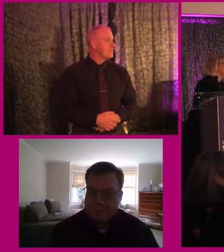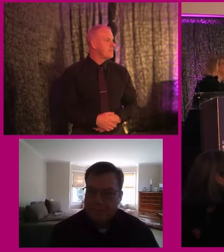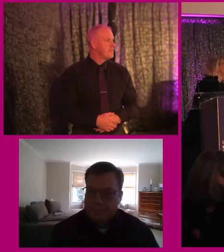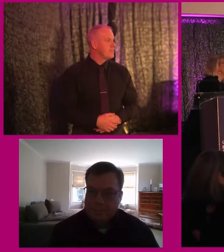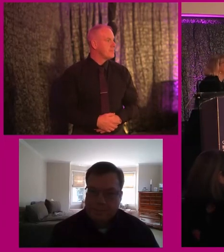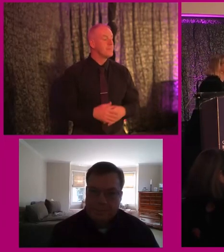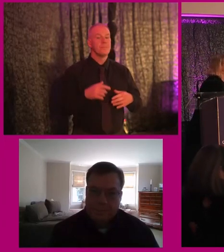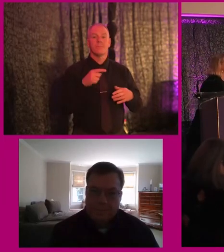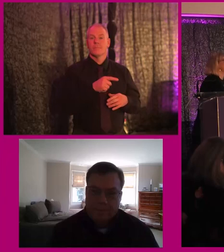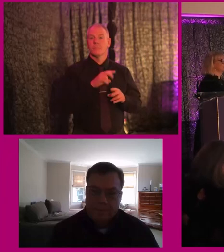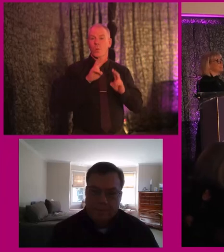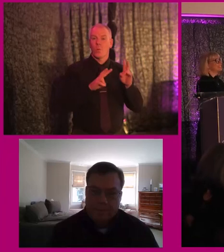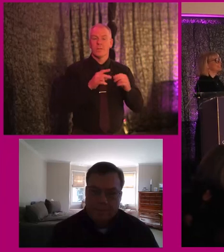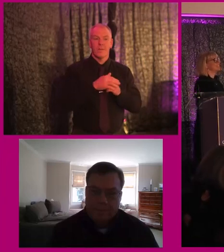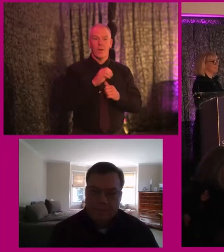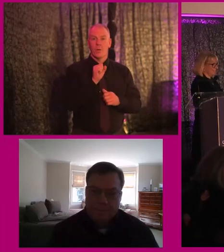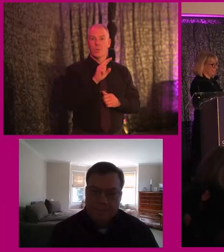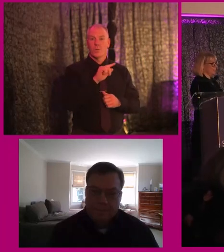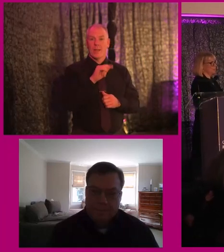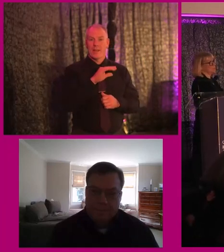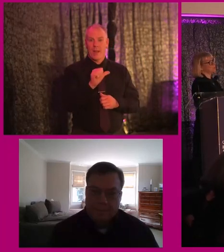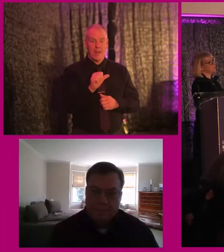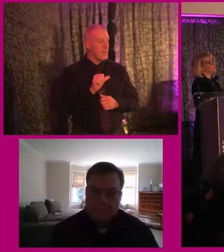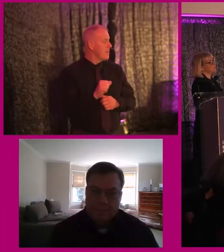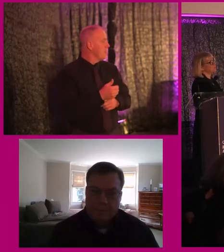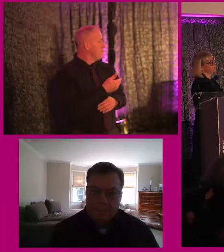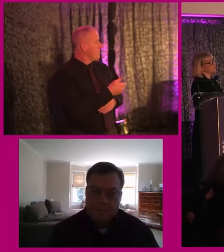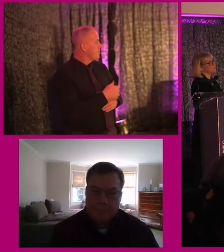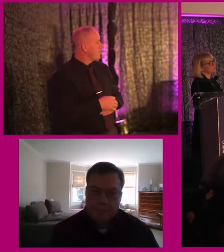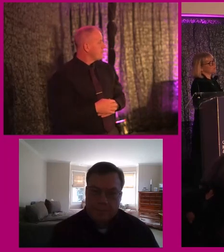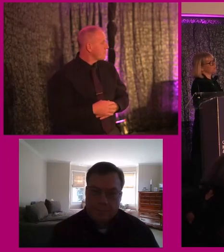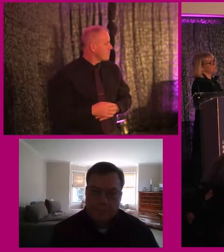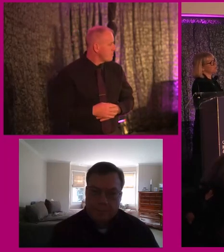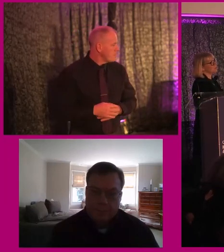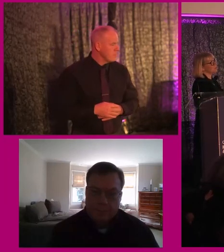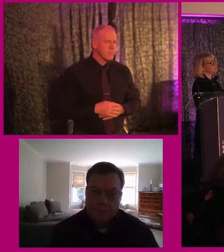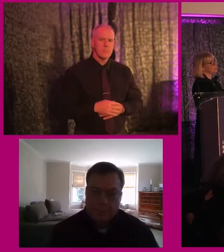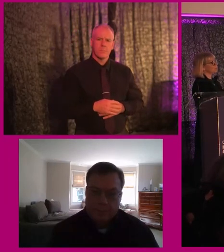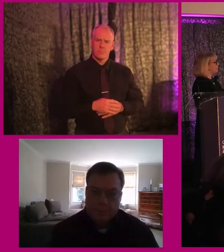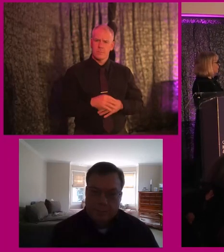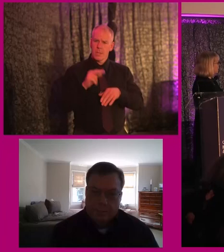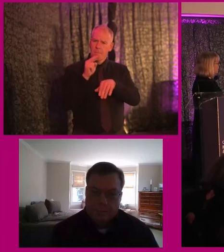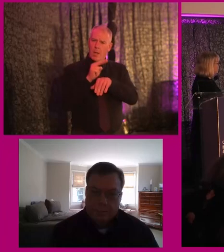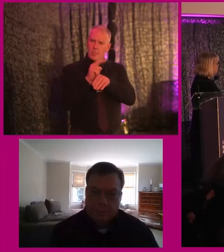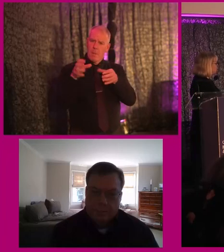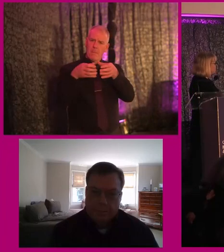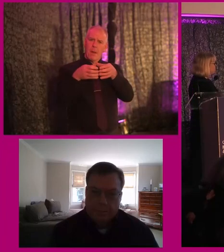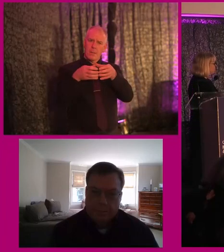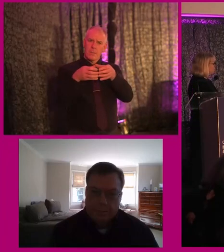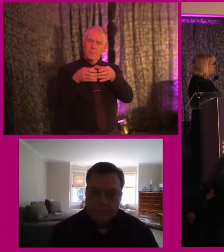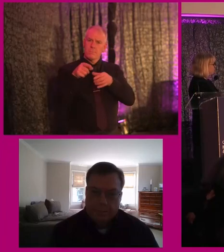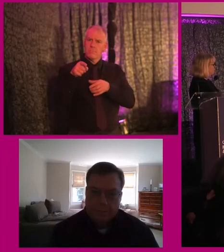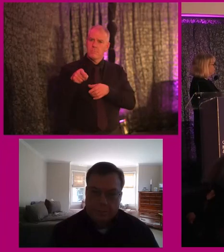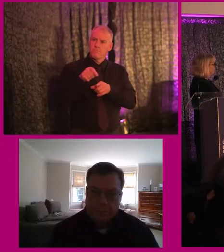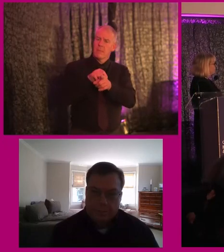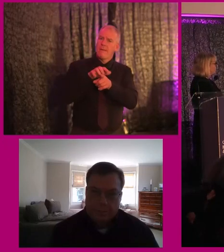Okay. So this is a question for Susanna. So the question is whether or not the monitoring body is informed